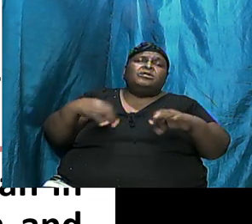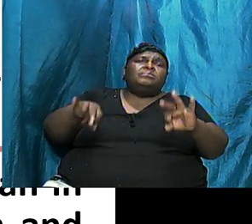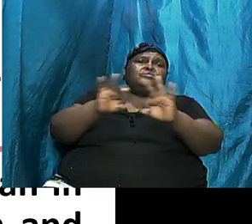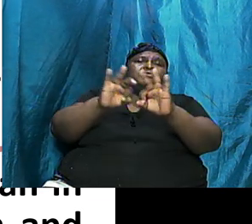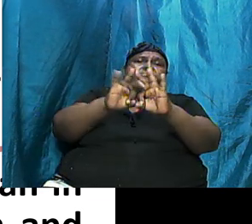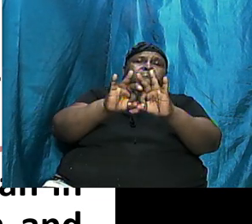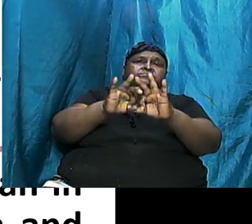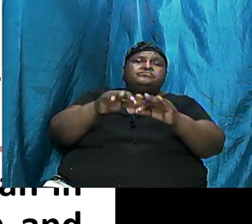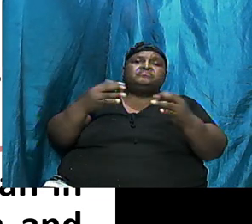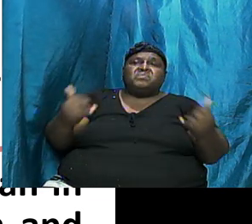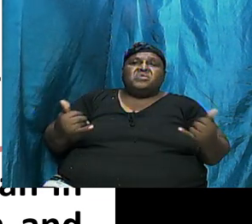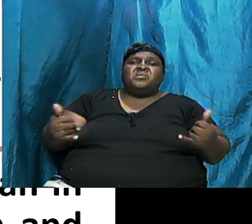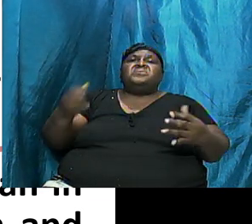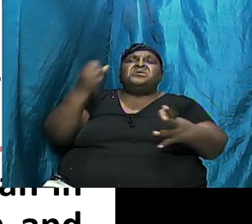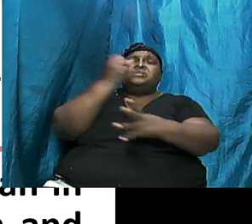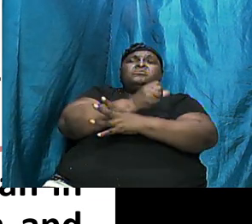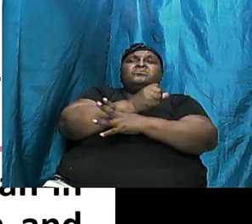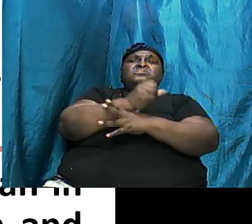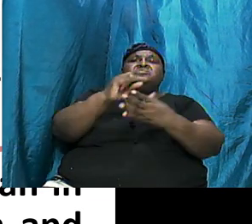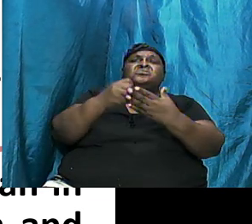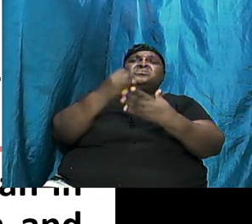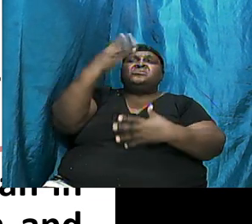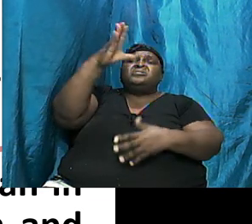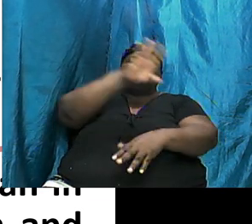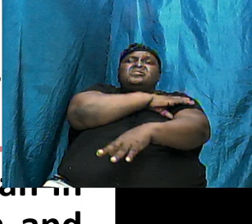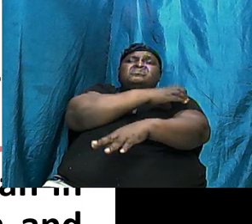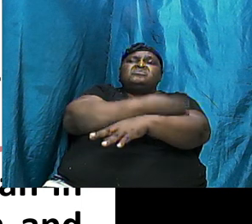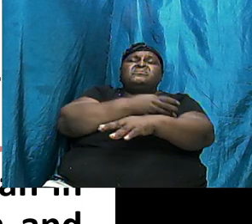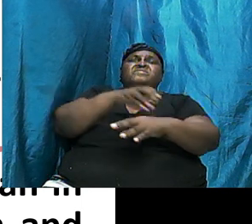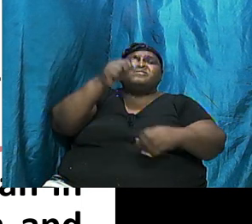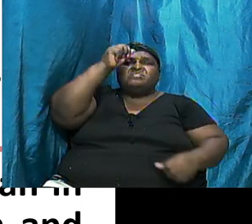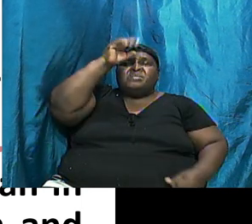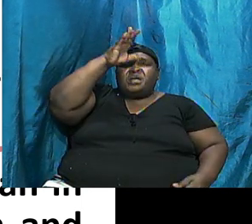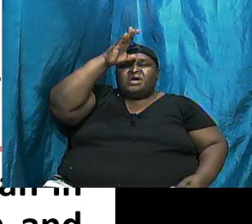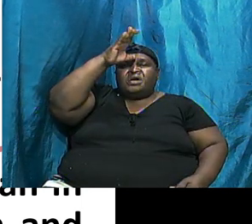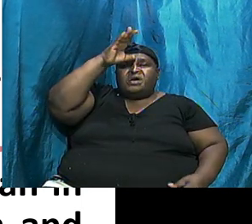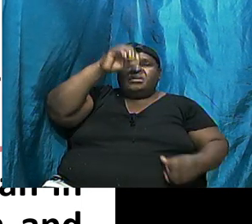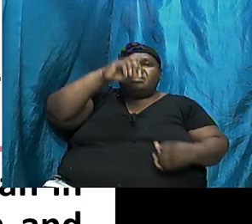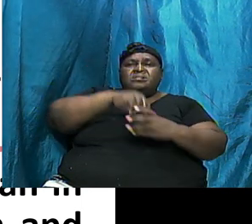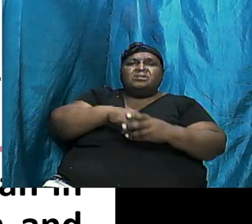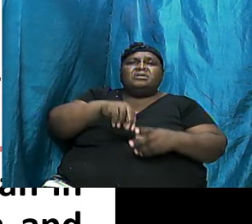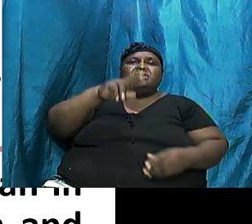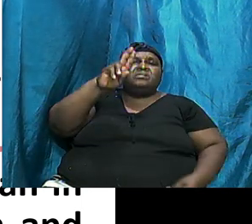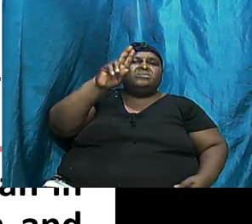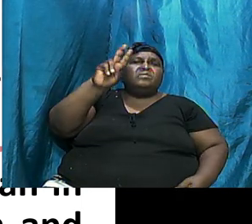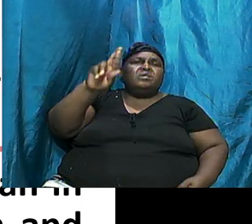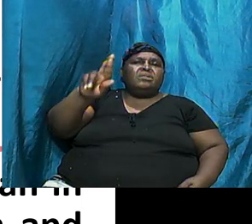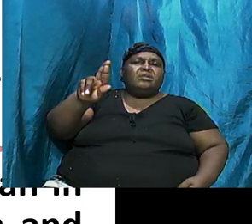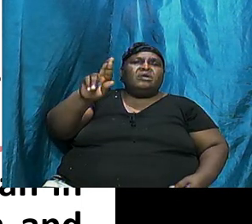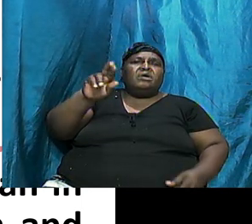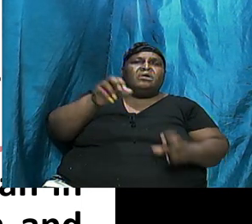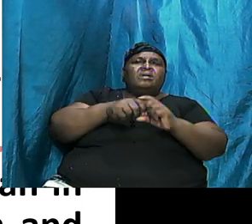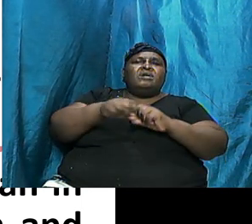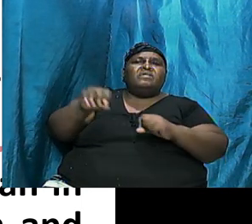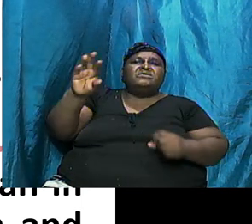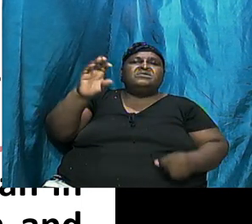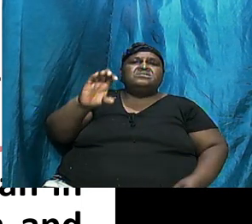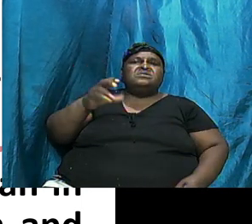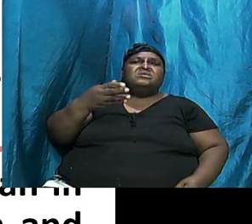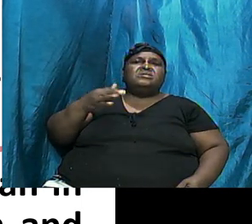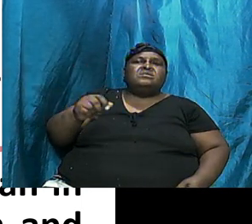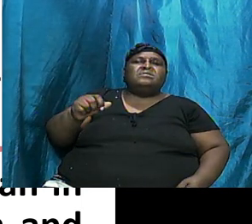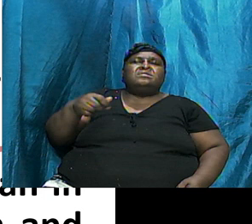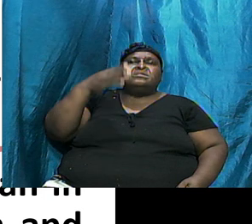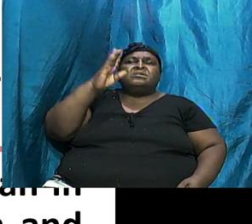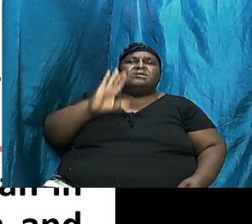See This Now Abraham Was A Rich And Powerful Man In Ur Of The Child The Bible Tells Us Something Here Is This